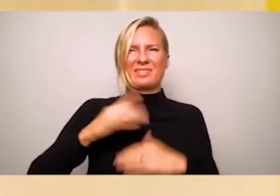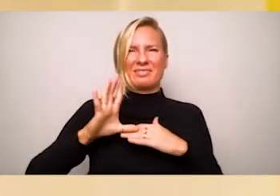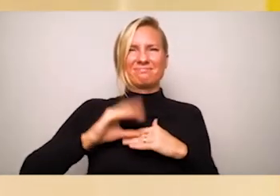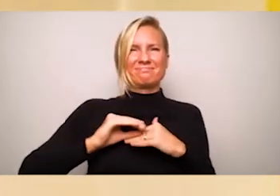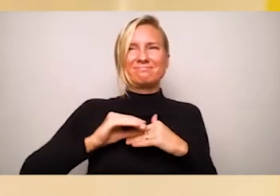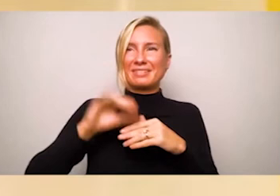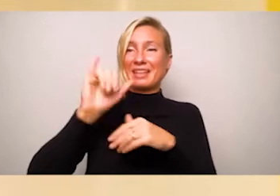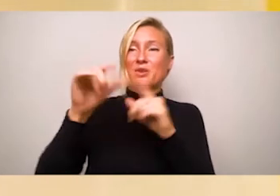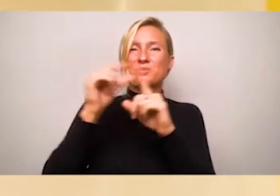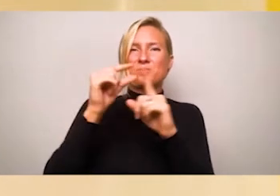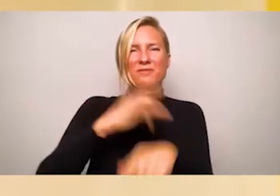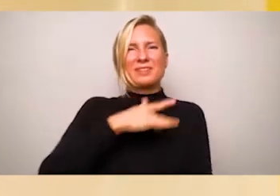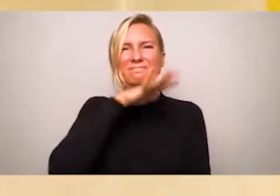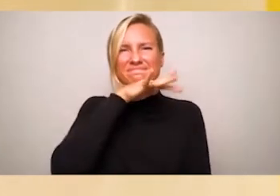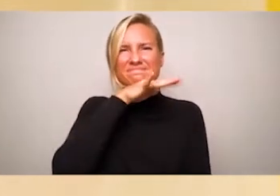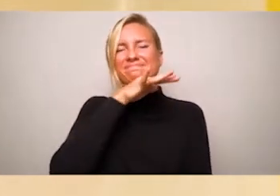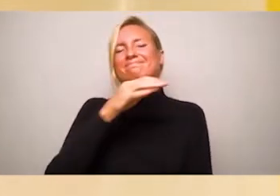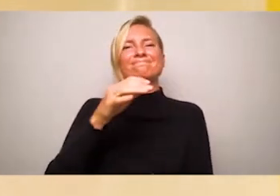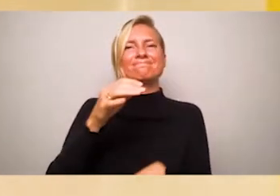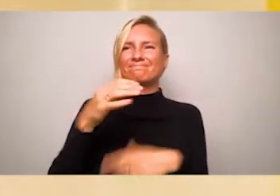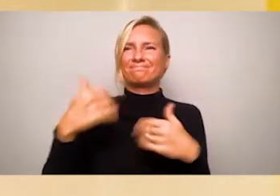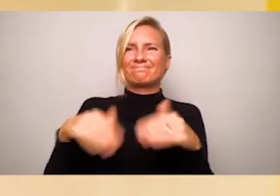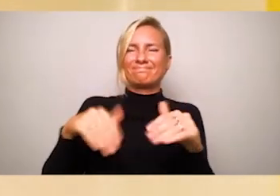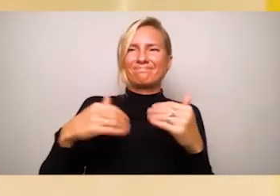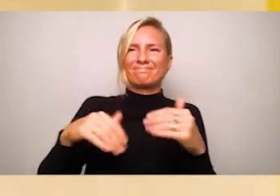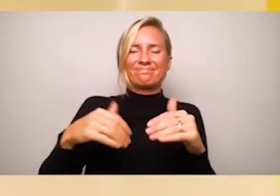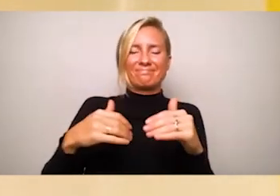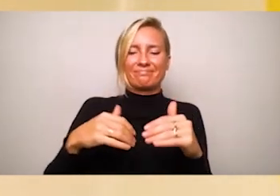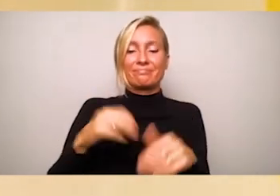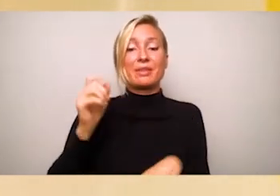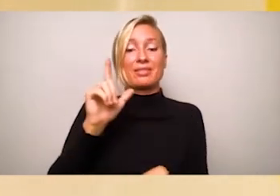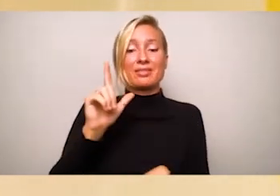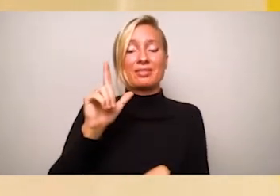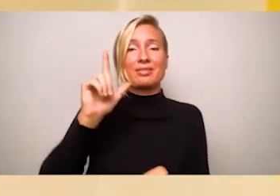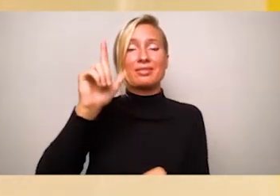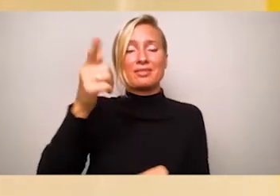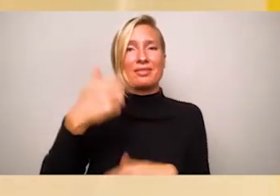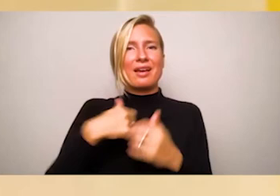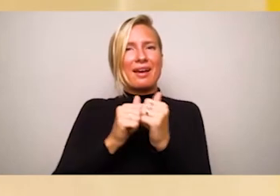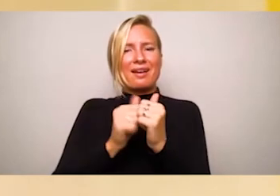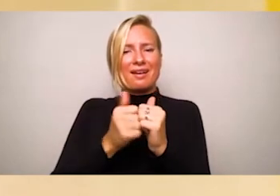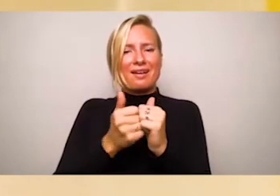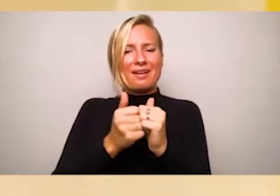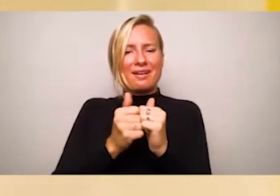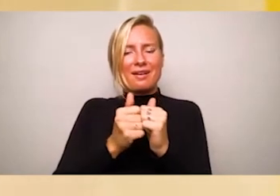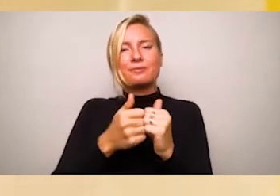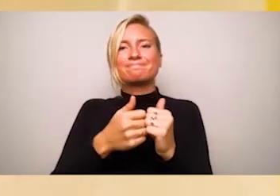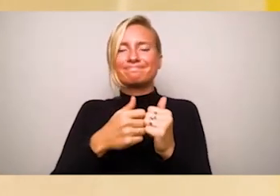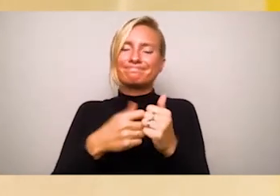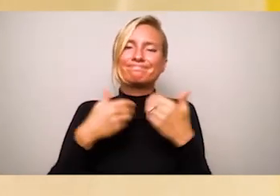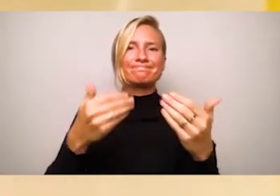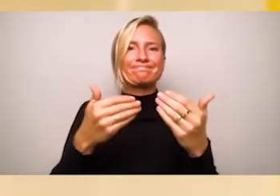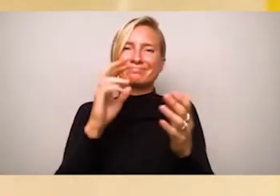But there was also light in my life, and it lived in books. I had to speak perfect English